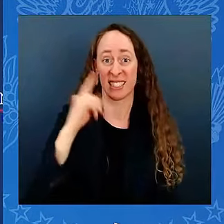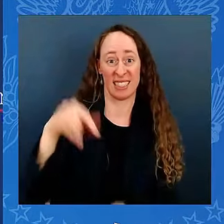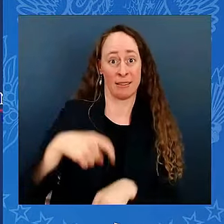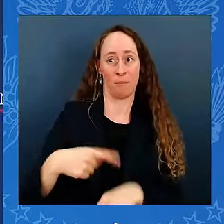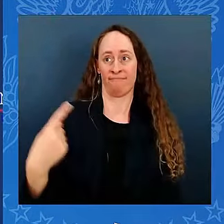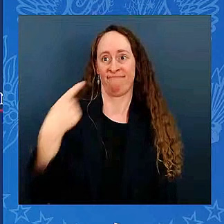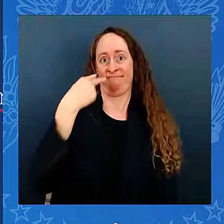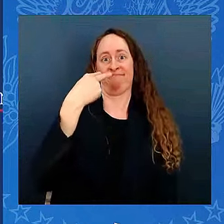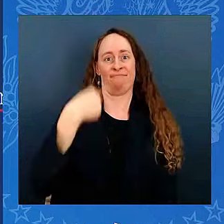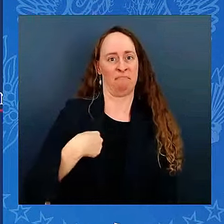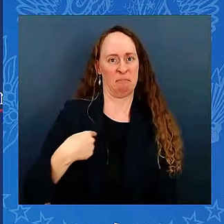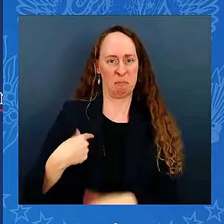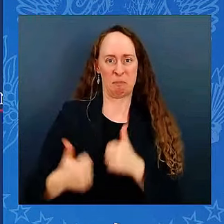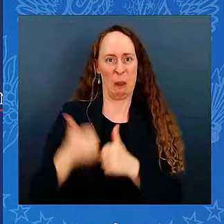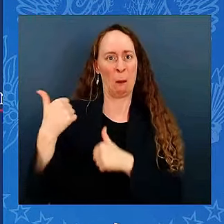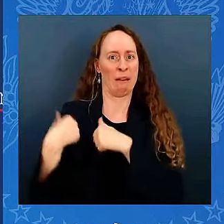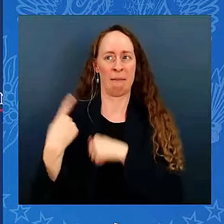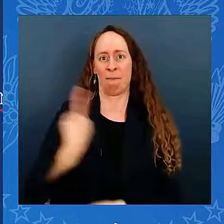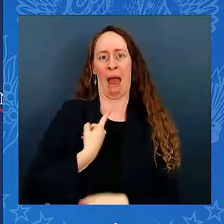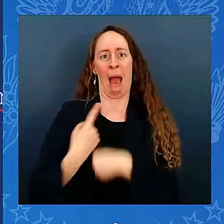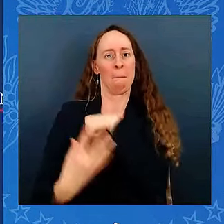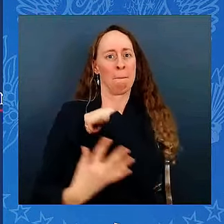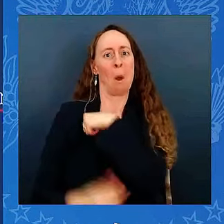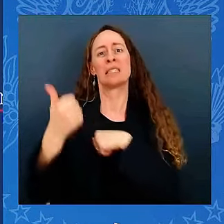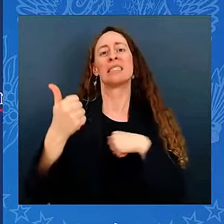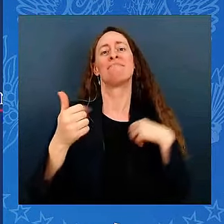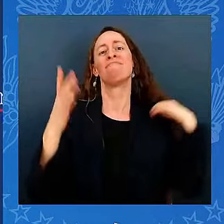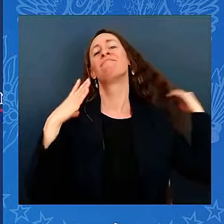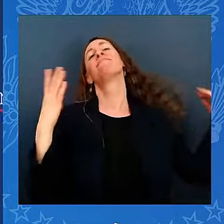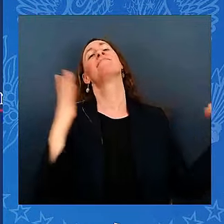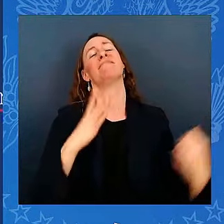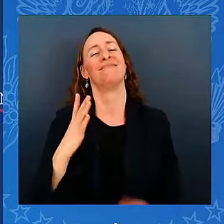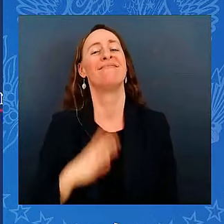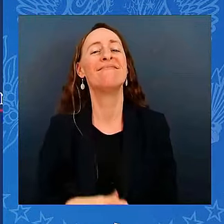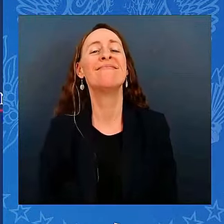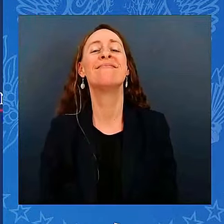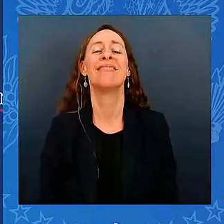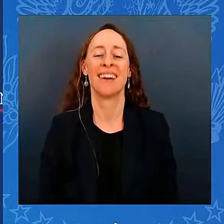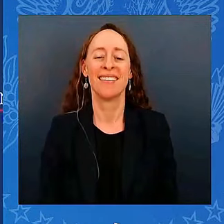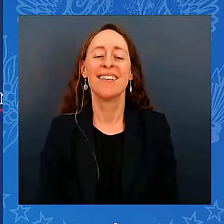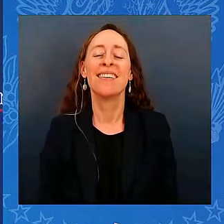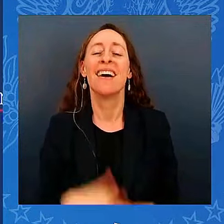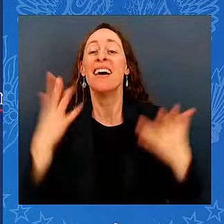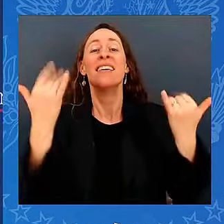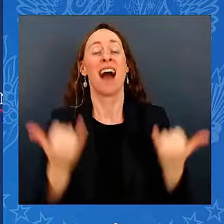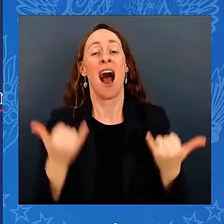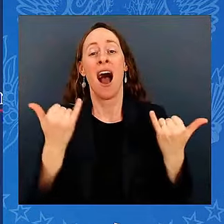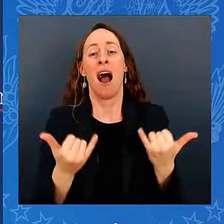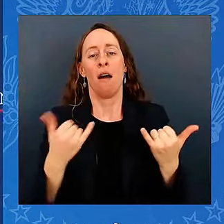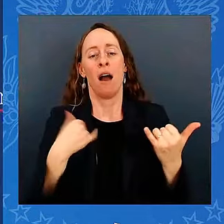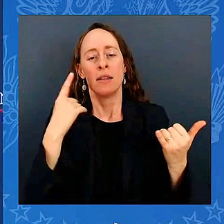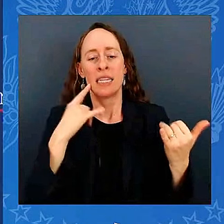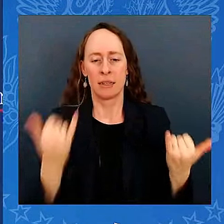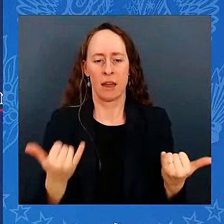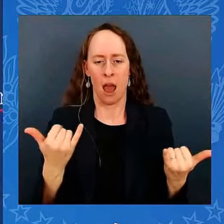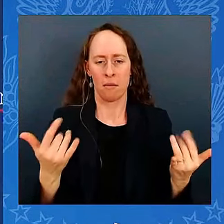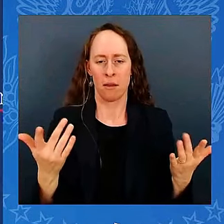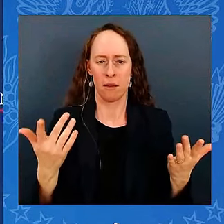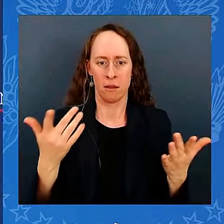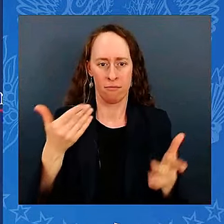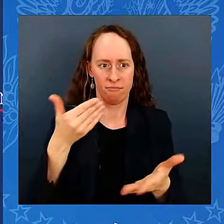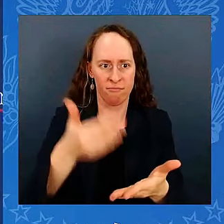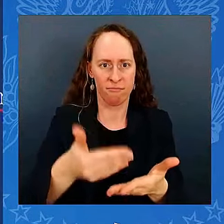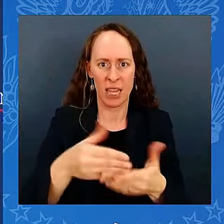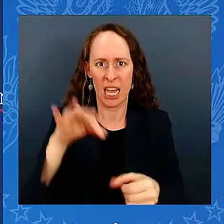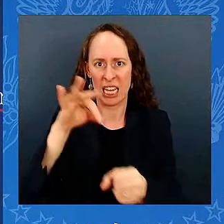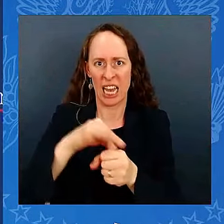In the past 40 years, too many leaders have sworn by an economic theory that has not worked very well